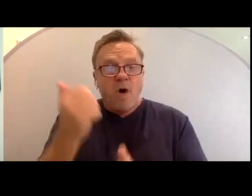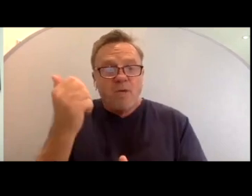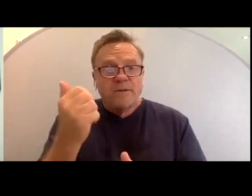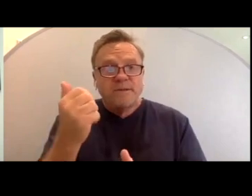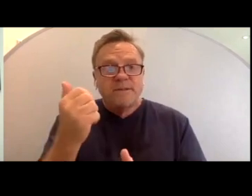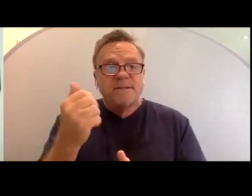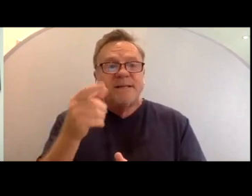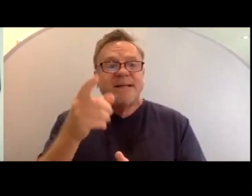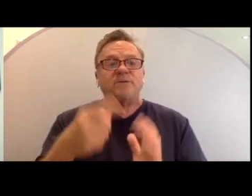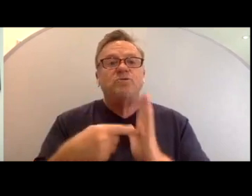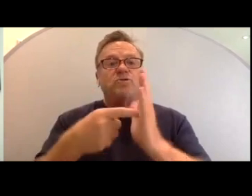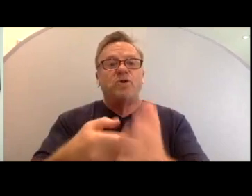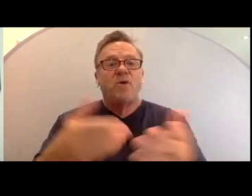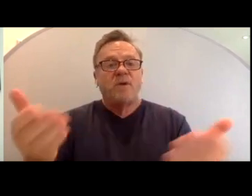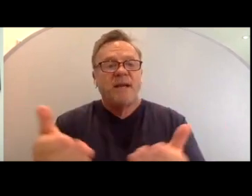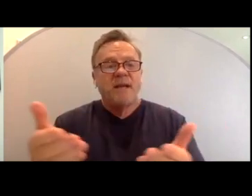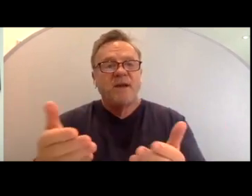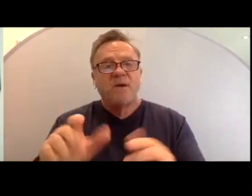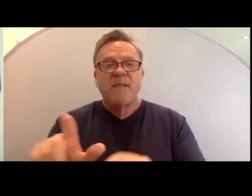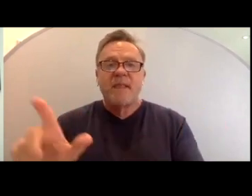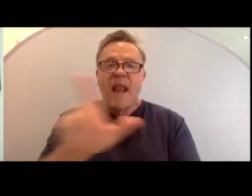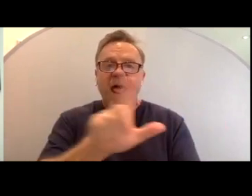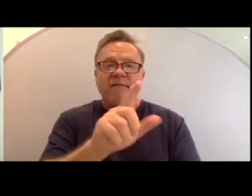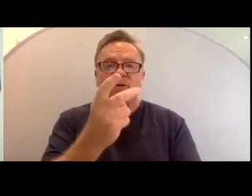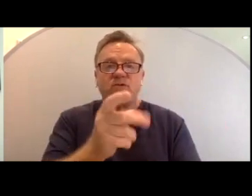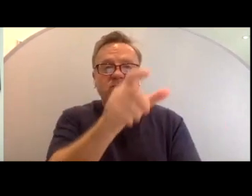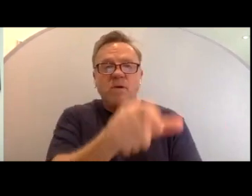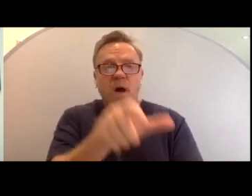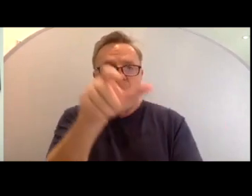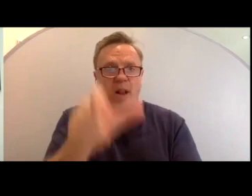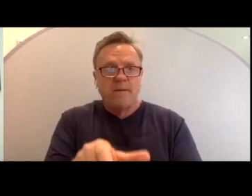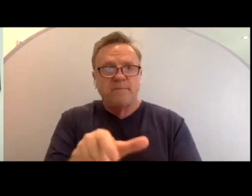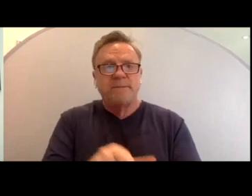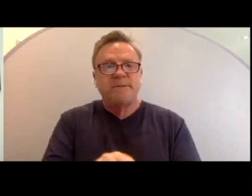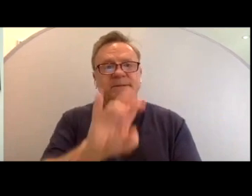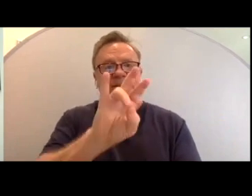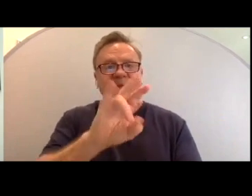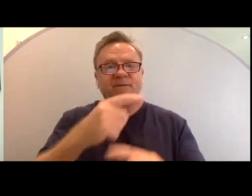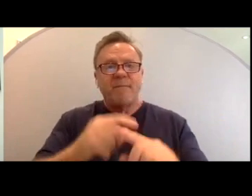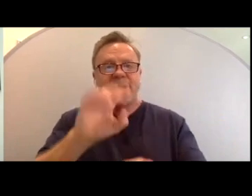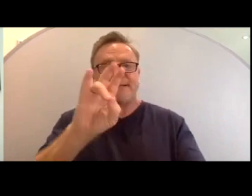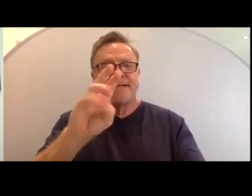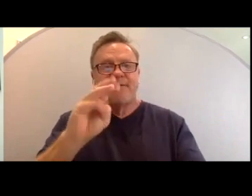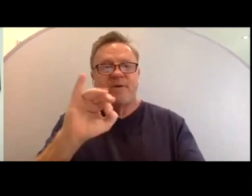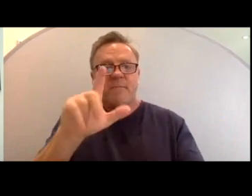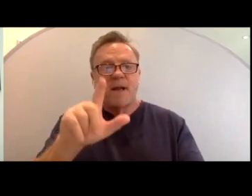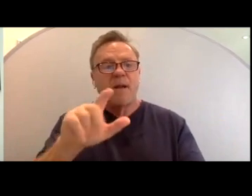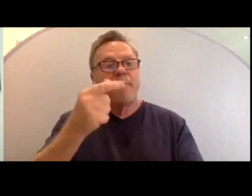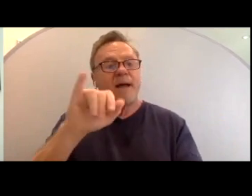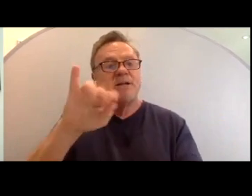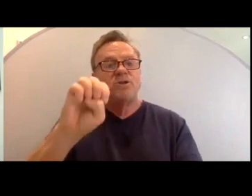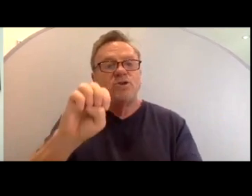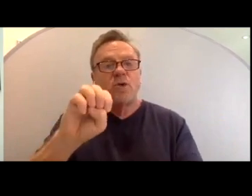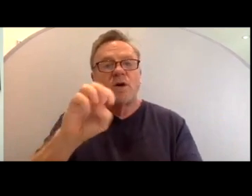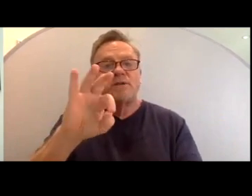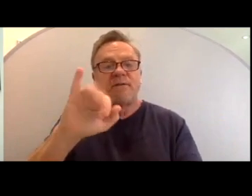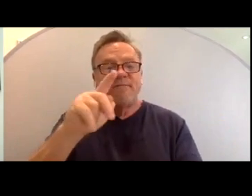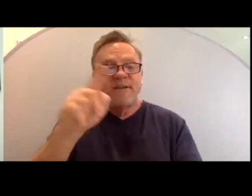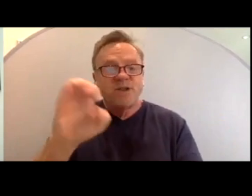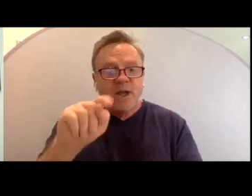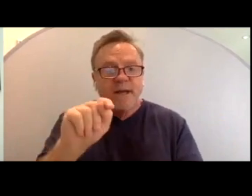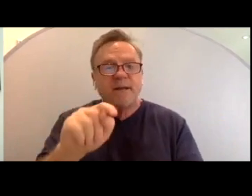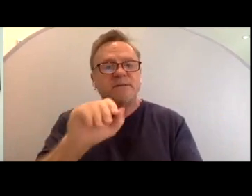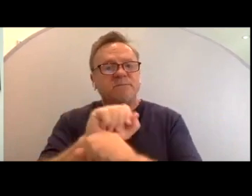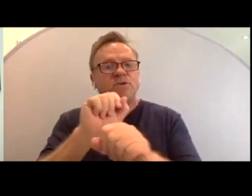displayed here in the left two columns. And it's the seven-by-seven model by George Fitchett, whose work focuses on promoting